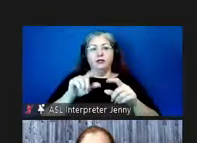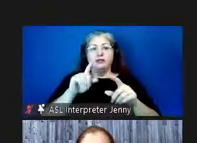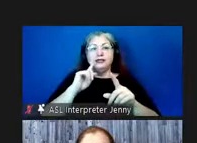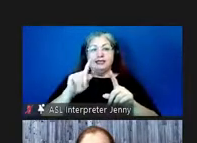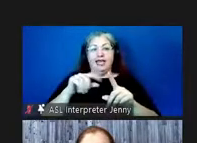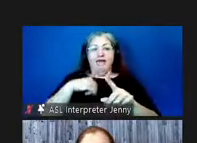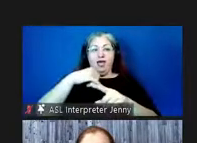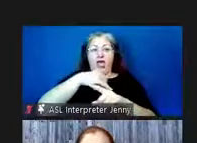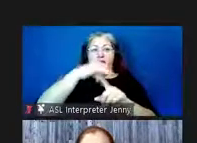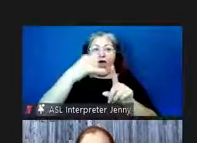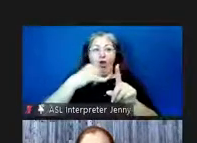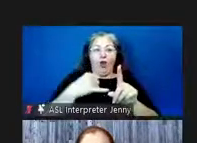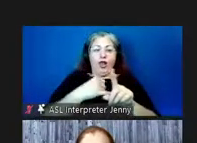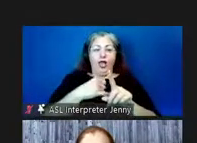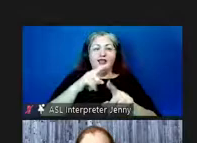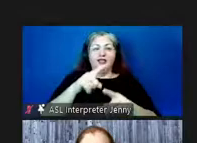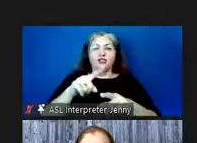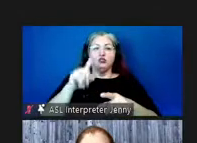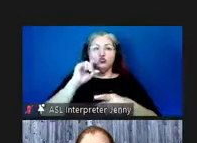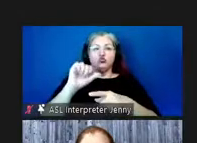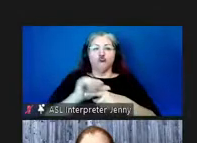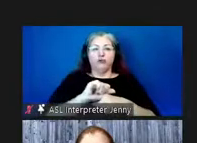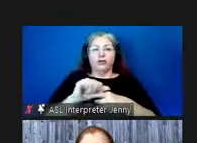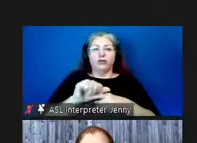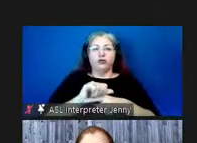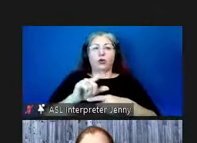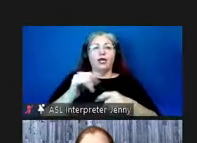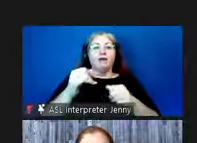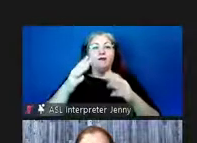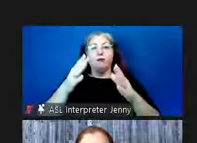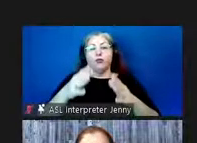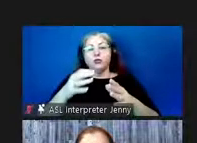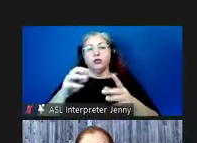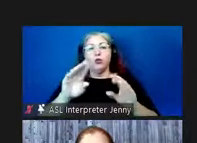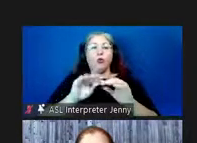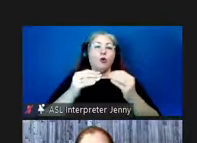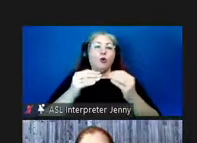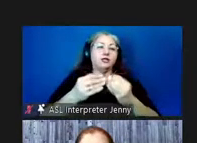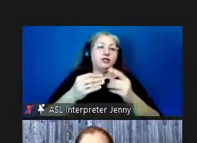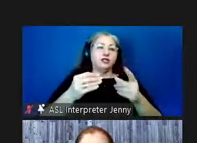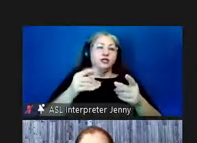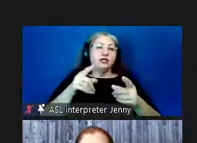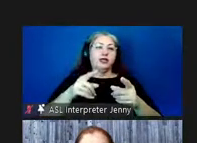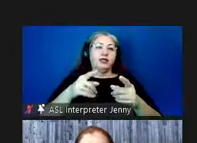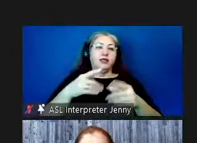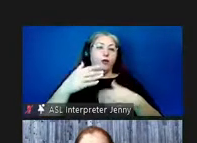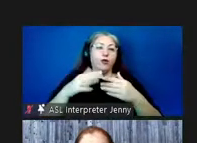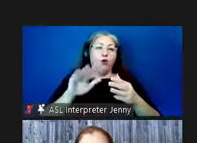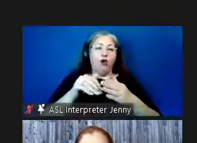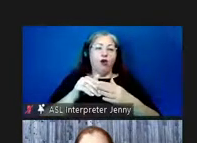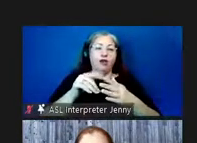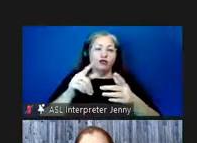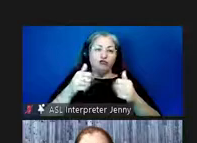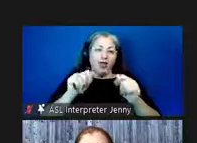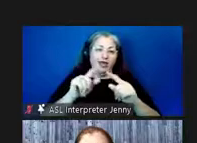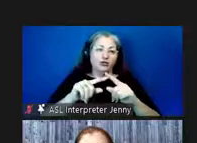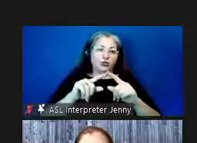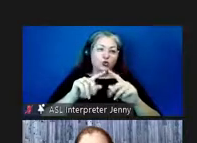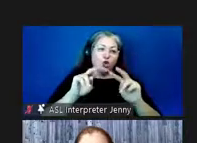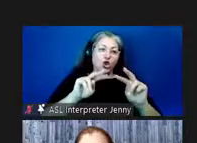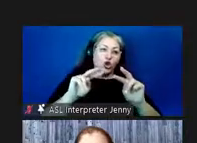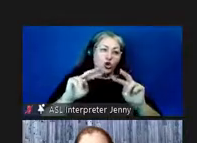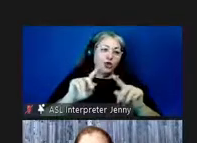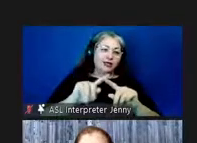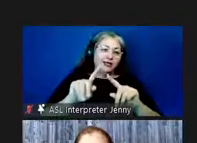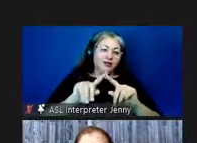and that's the training data set so someone or some organization went through all the trouble of looking at a bunch